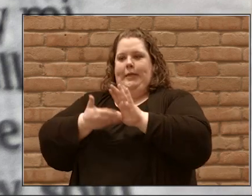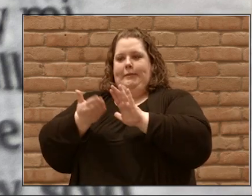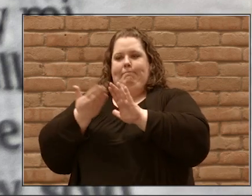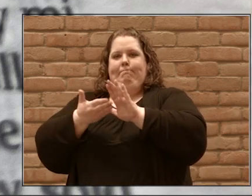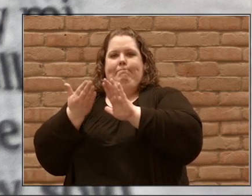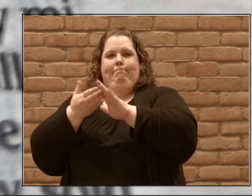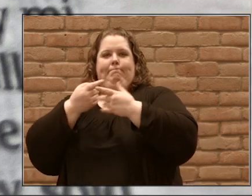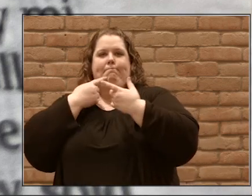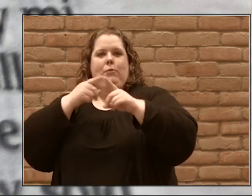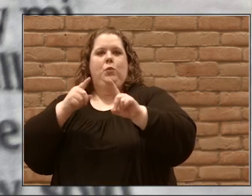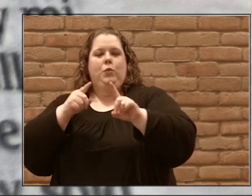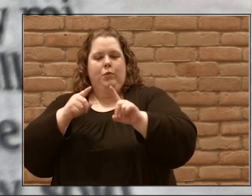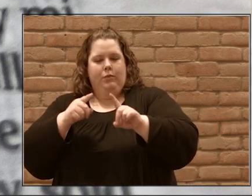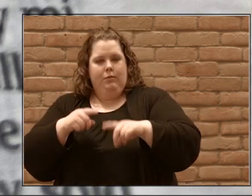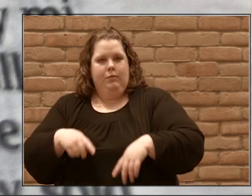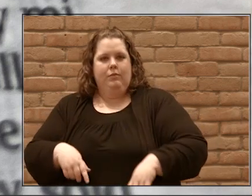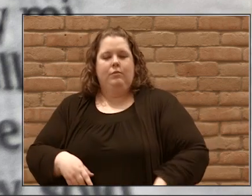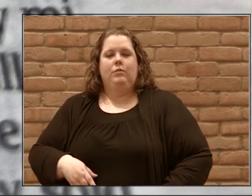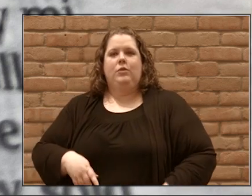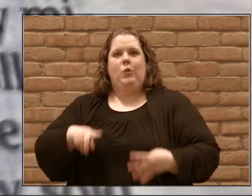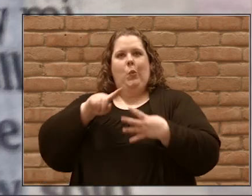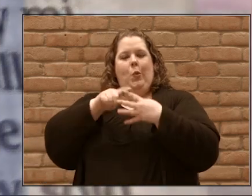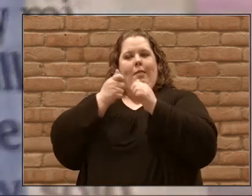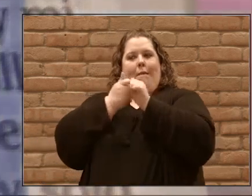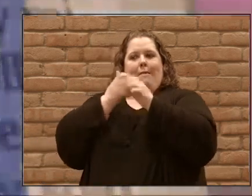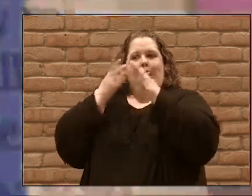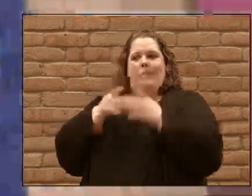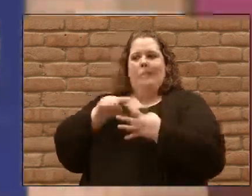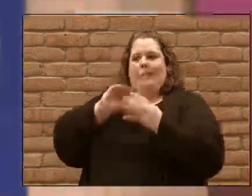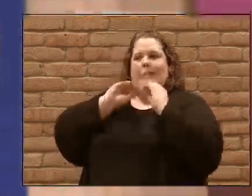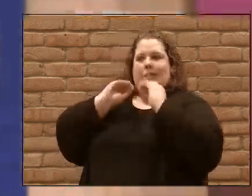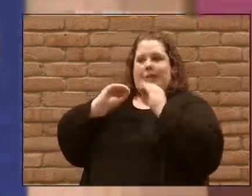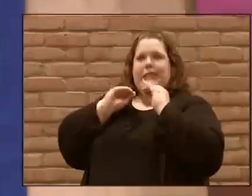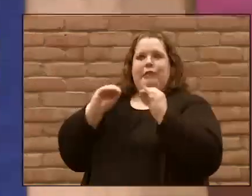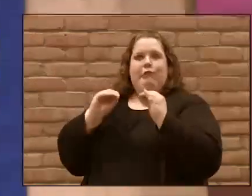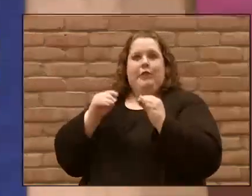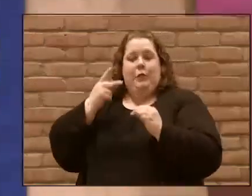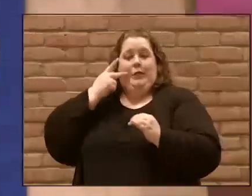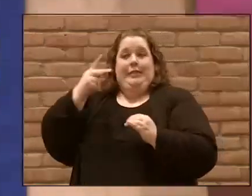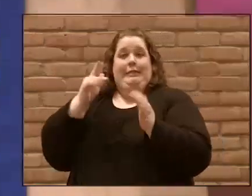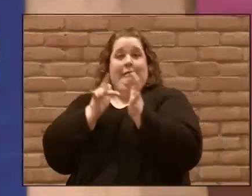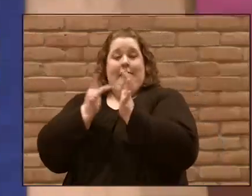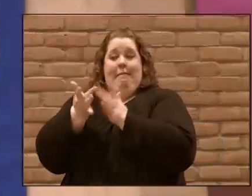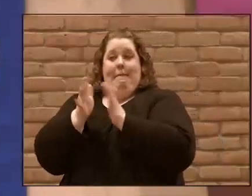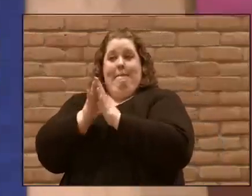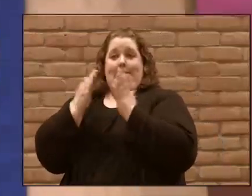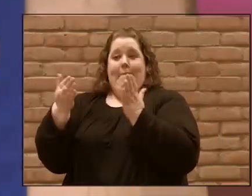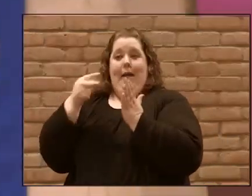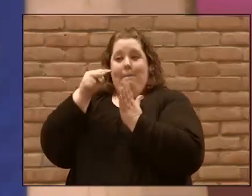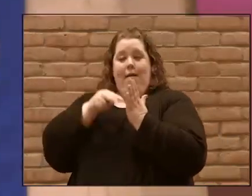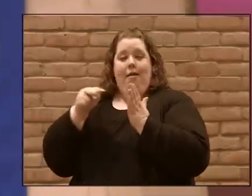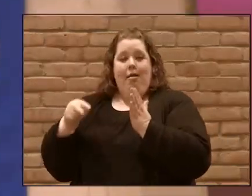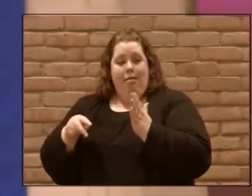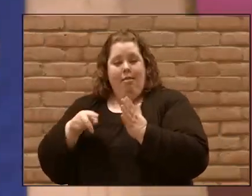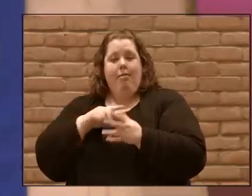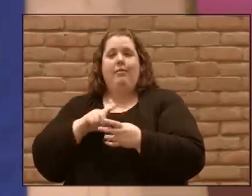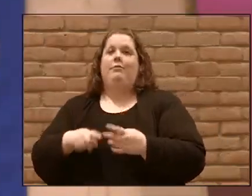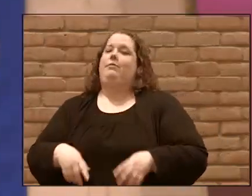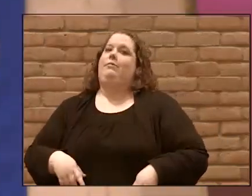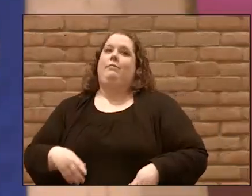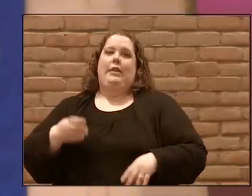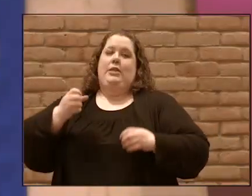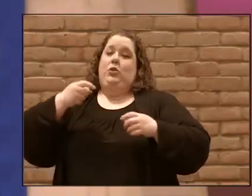apostles' teaching and we have the apostles' teaching as laid out in the Bible today. And far too many